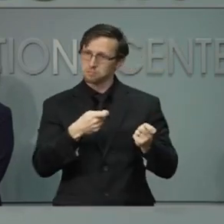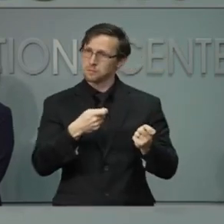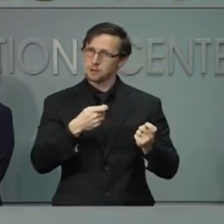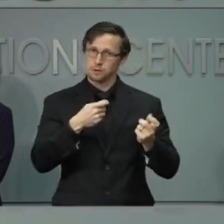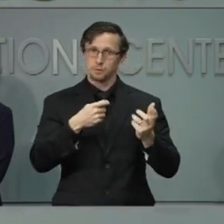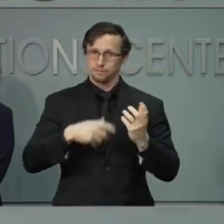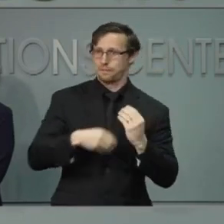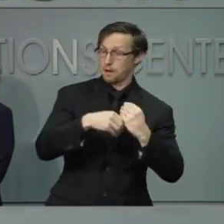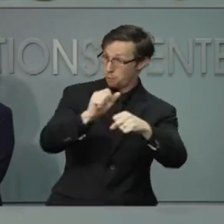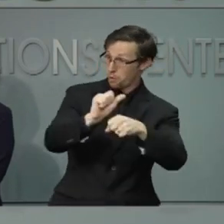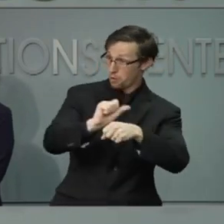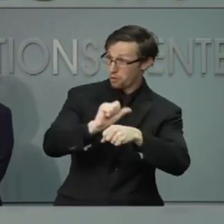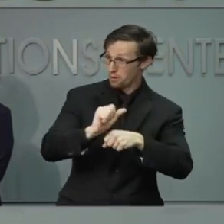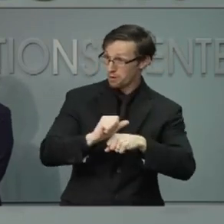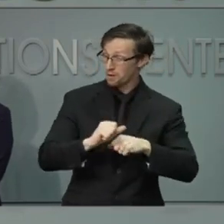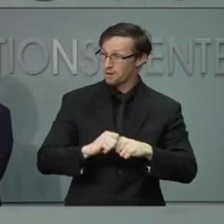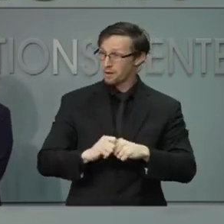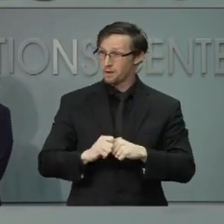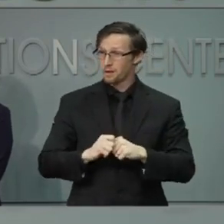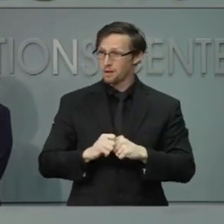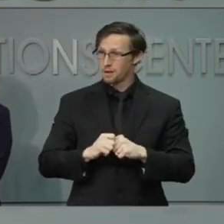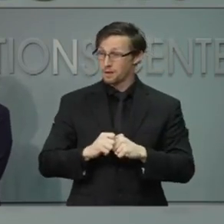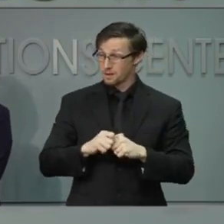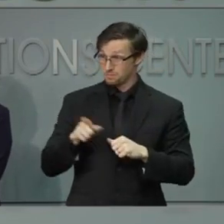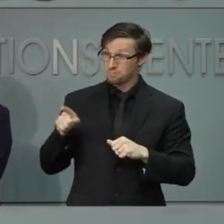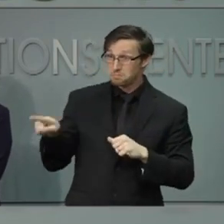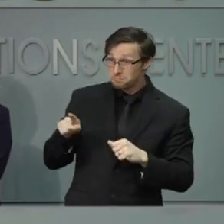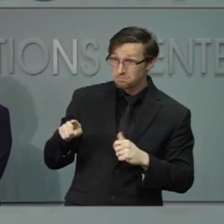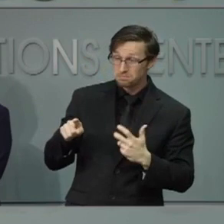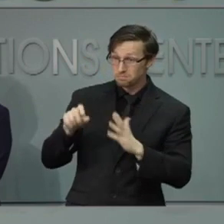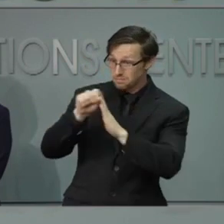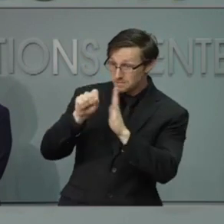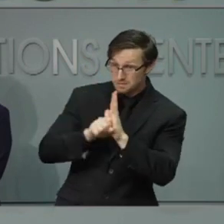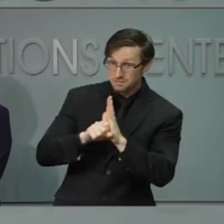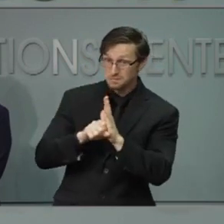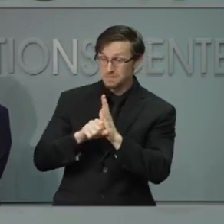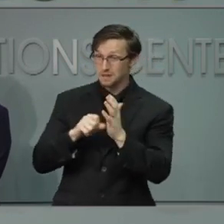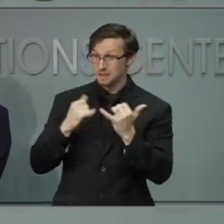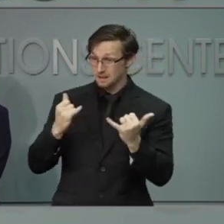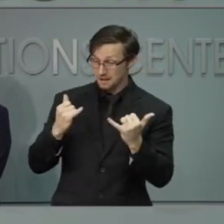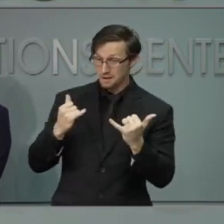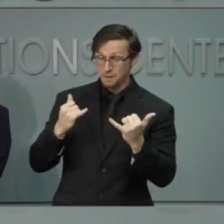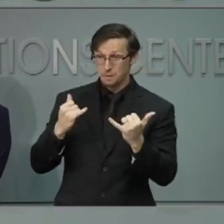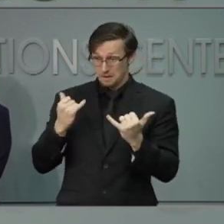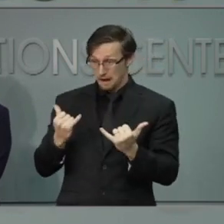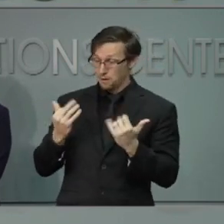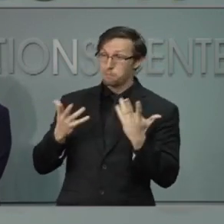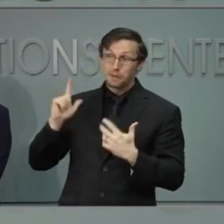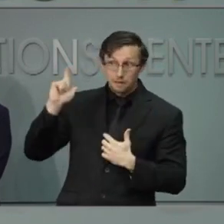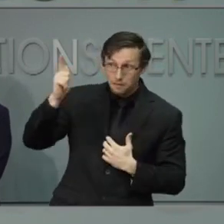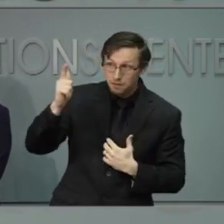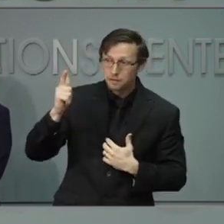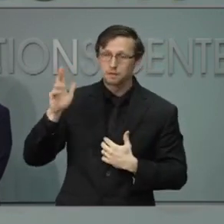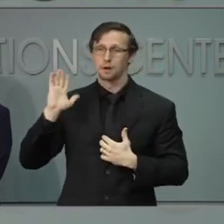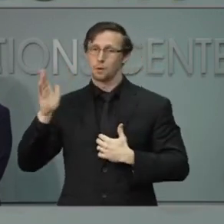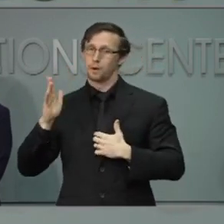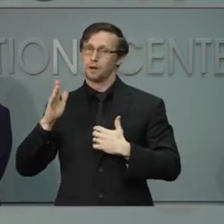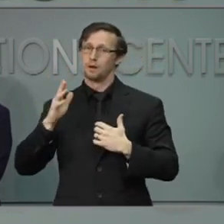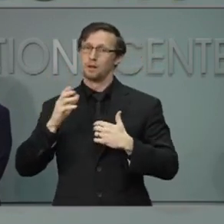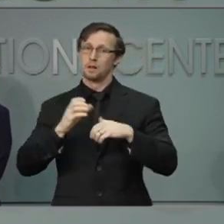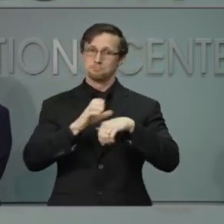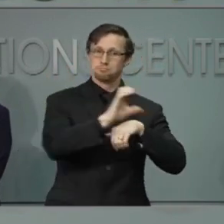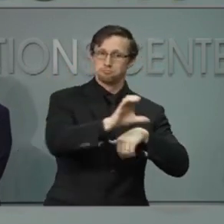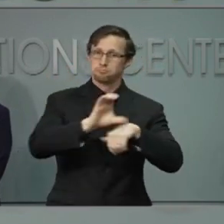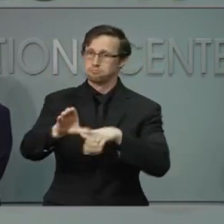that may have availability but aren't currently working that. Are there any plans at the moment or in the future for increased funding